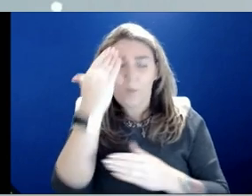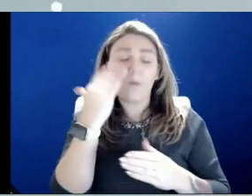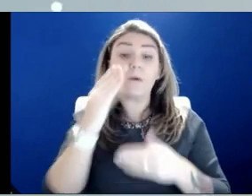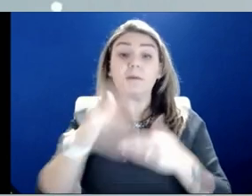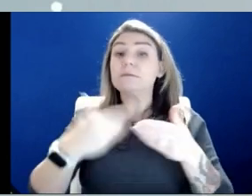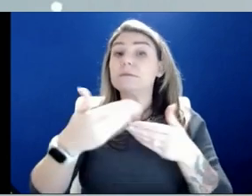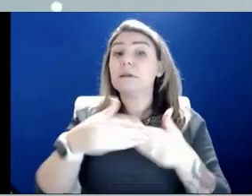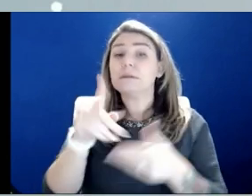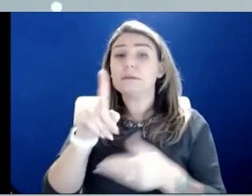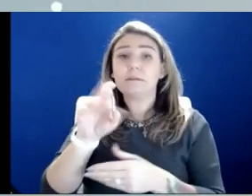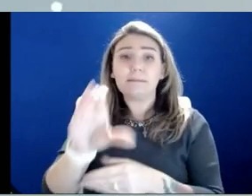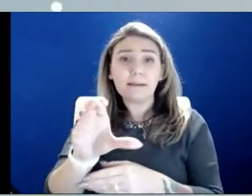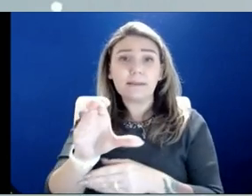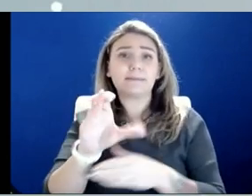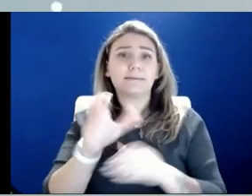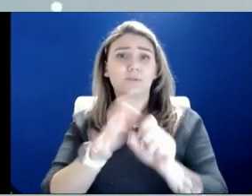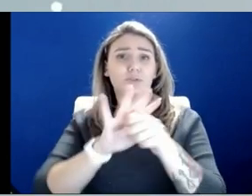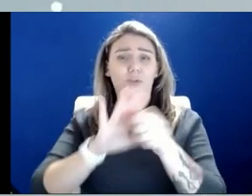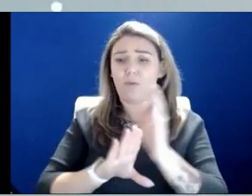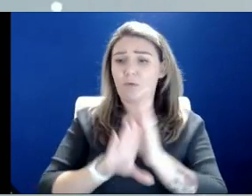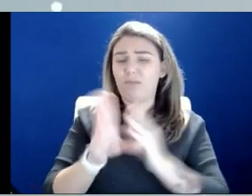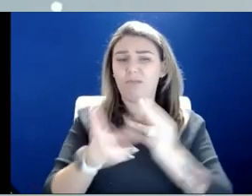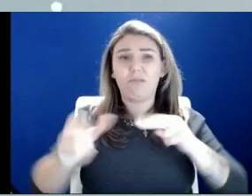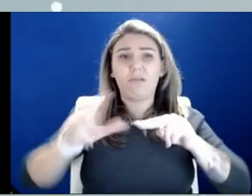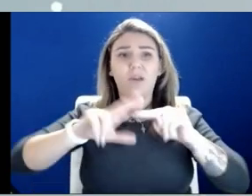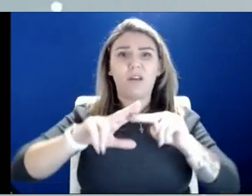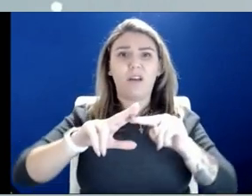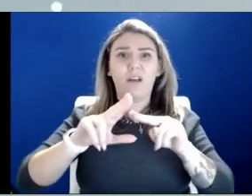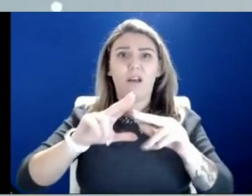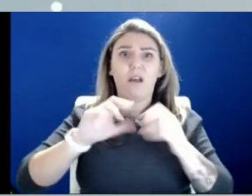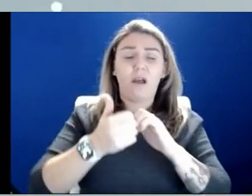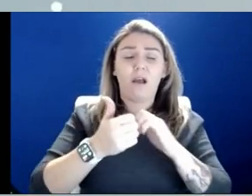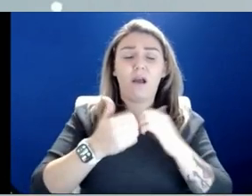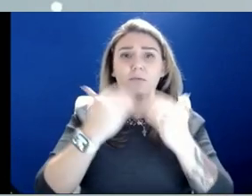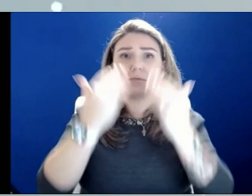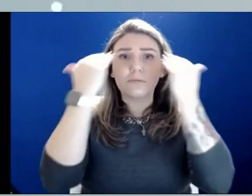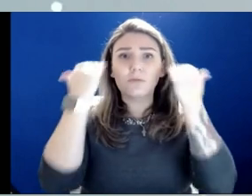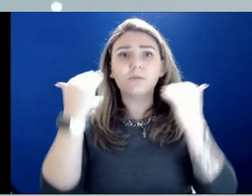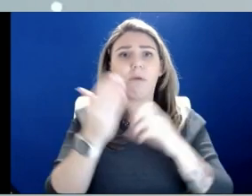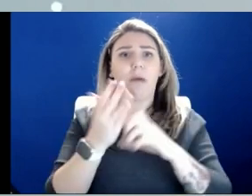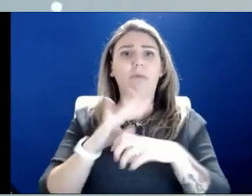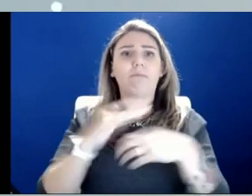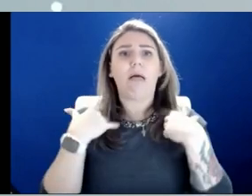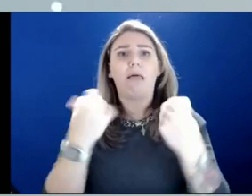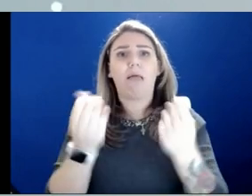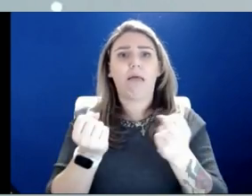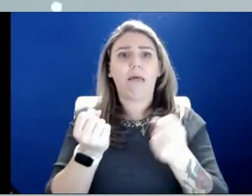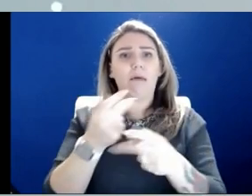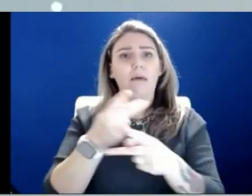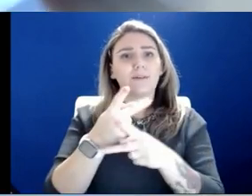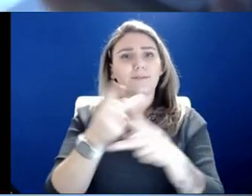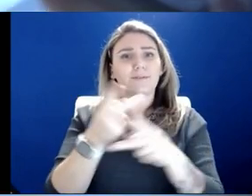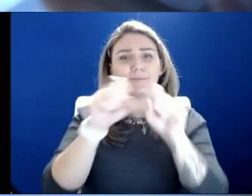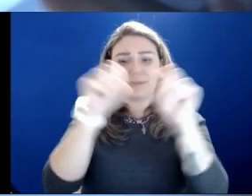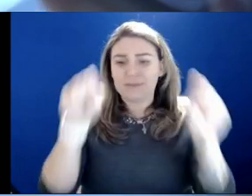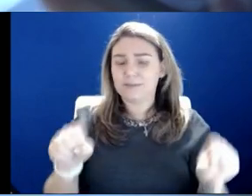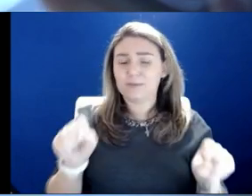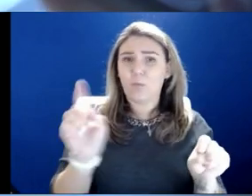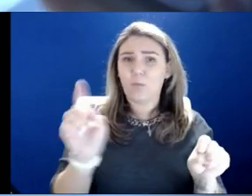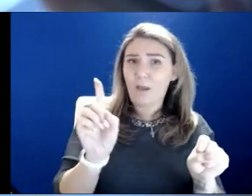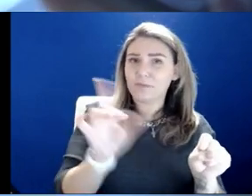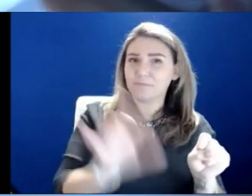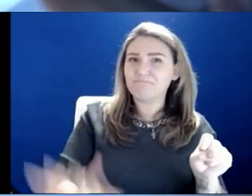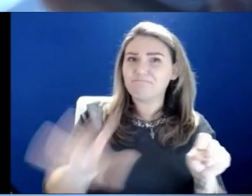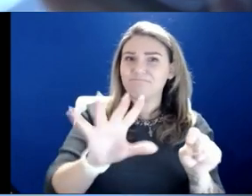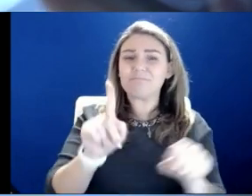continues to swell and how it is overburdening health care systems in the region. So make sure to get your questions sent to us on YouTube,